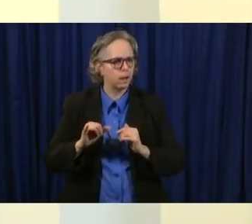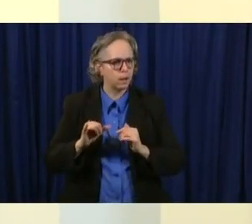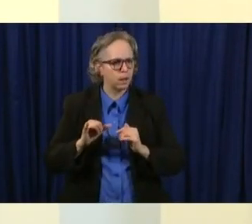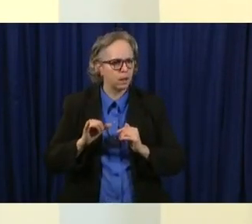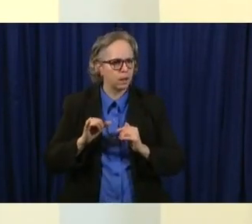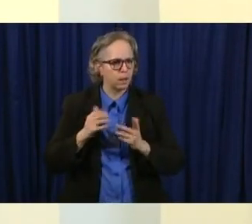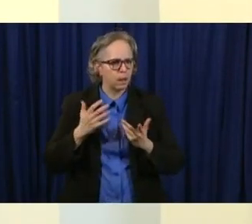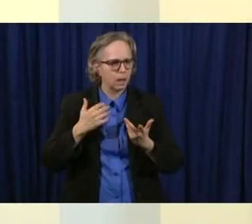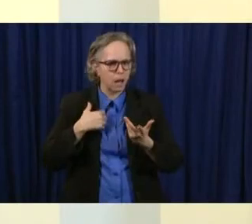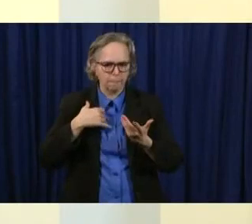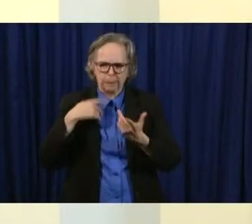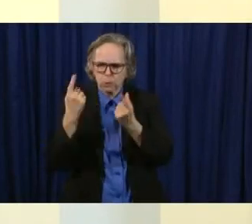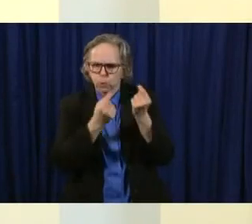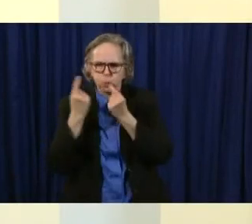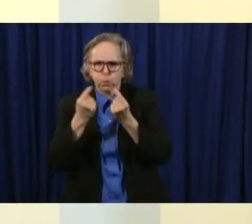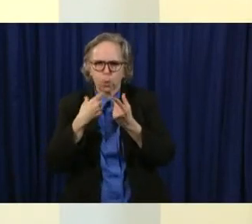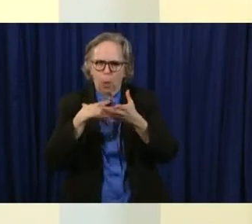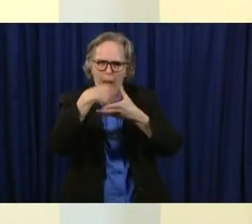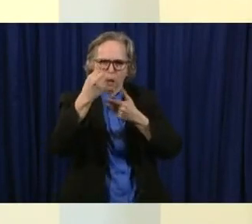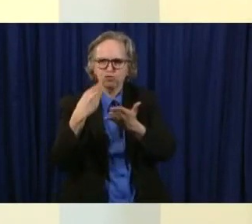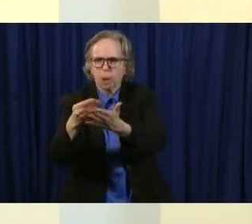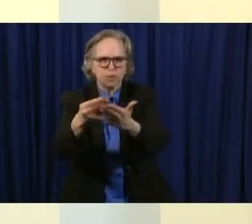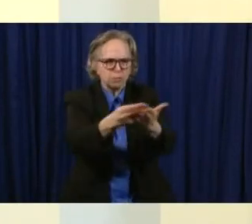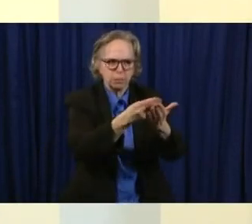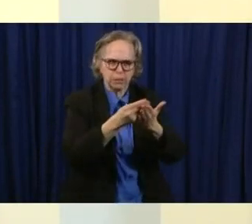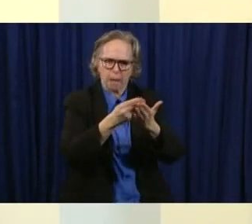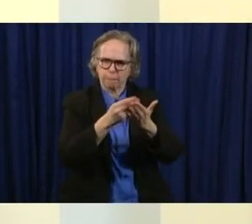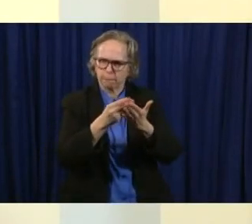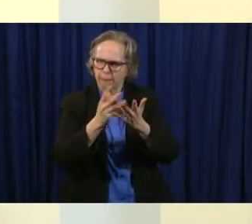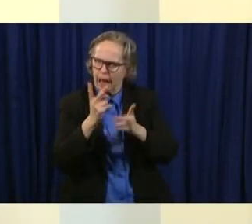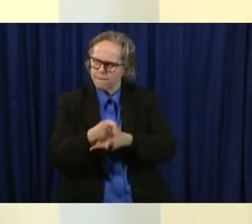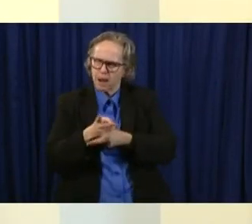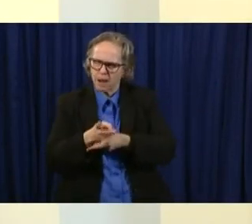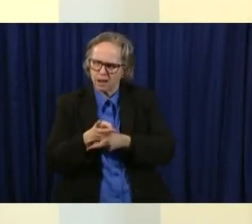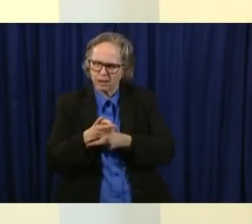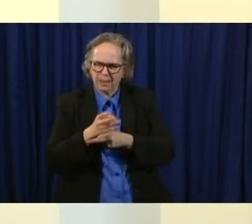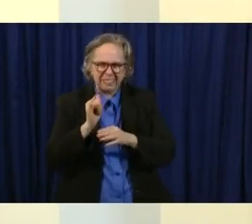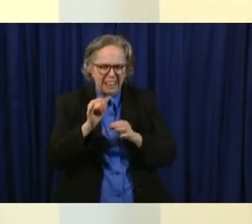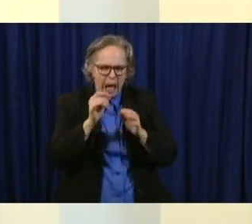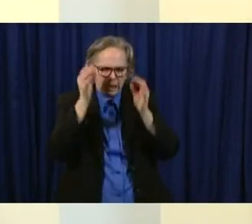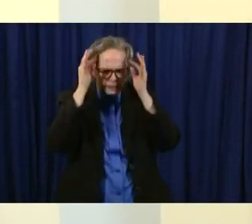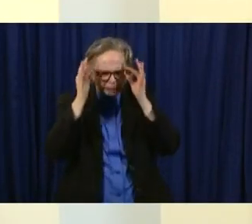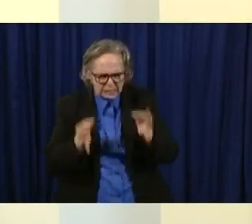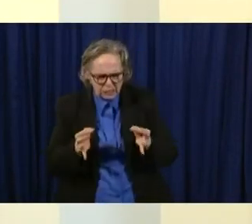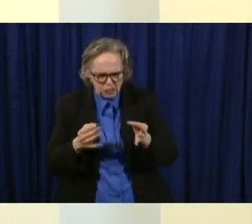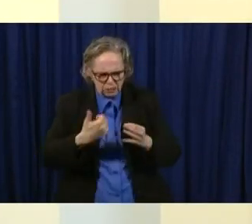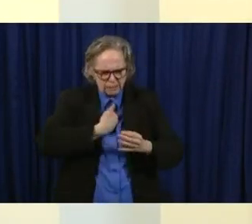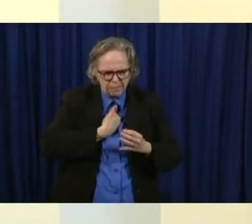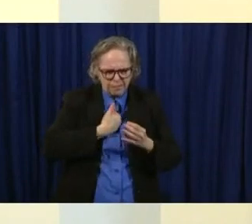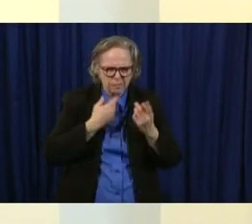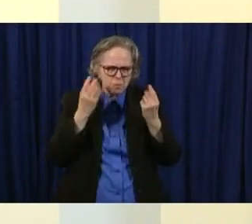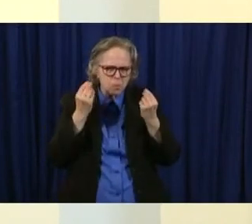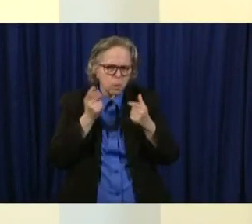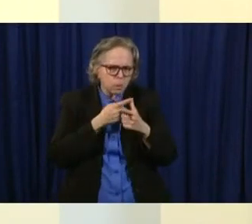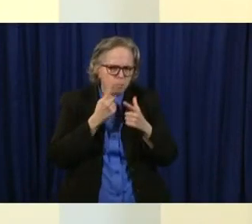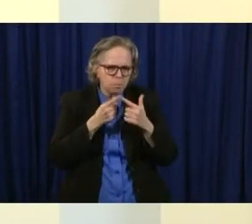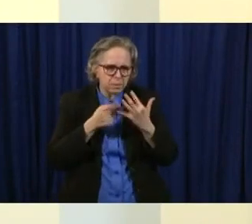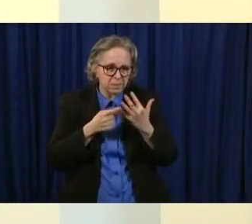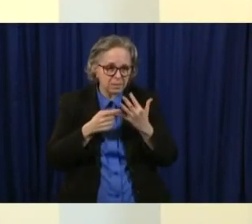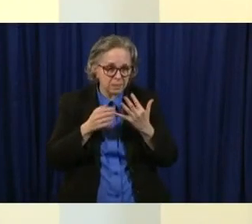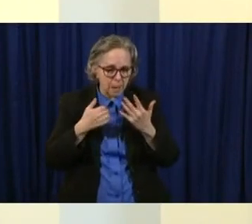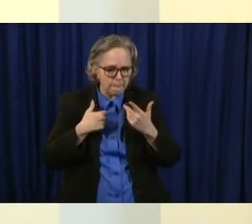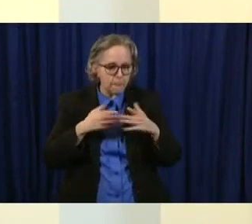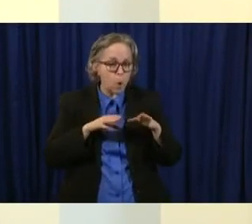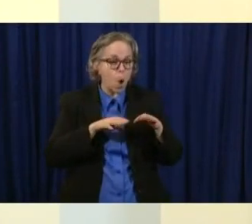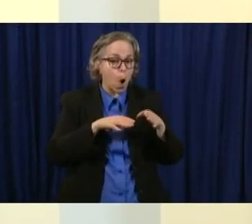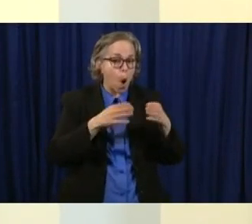up and as we add more and more essential essentialness to our lives and we try more and more things we still have to keep doing